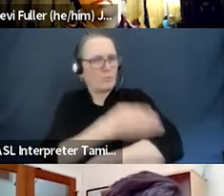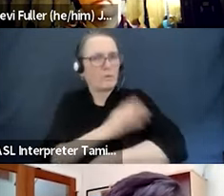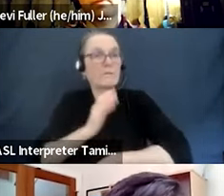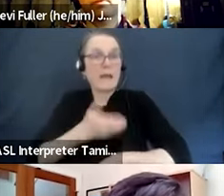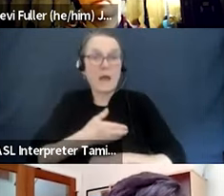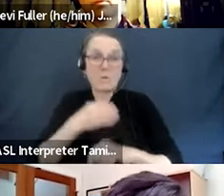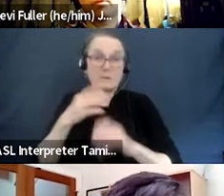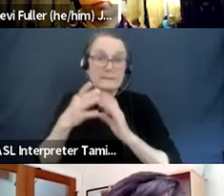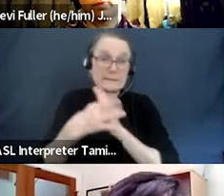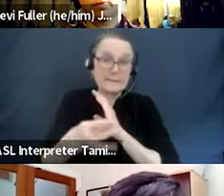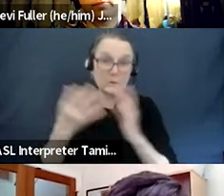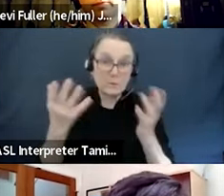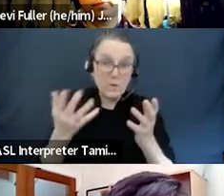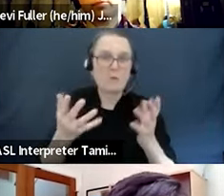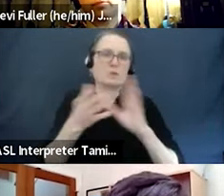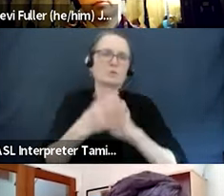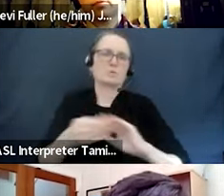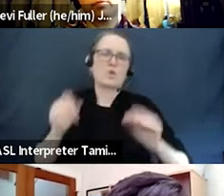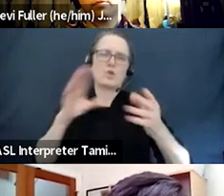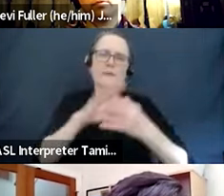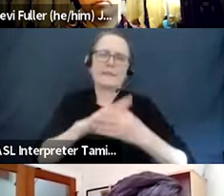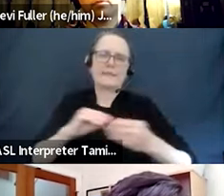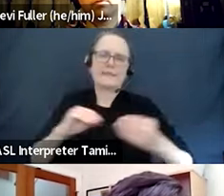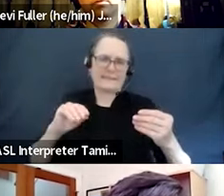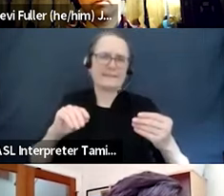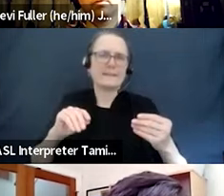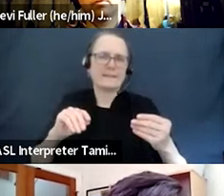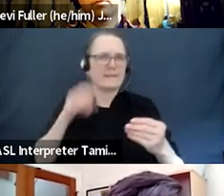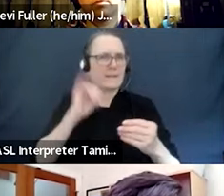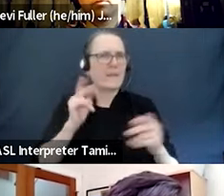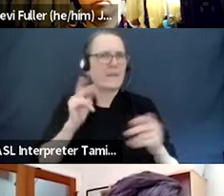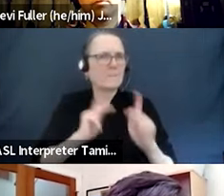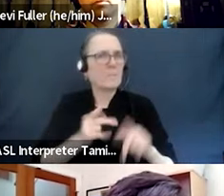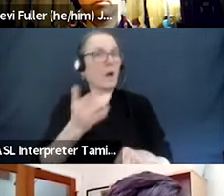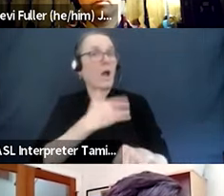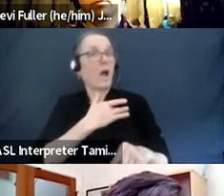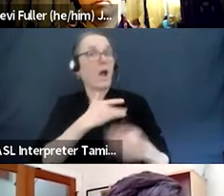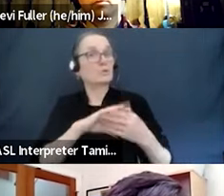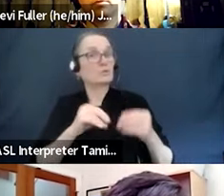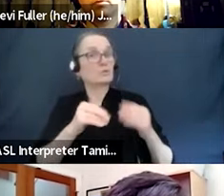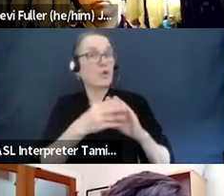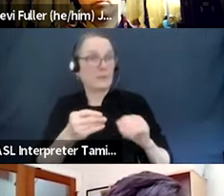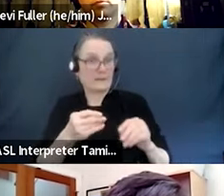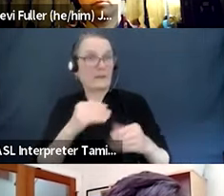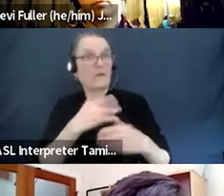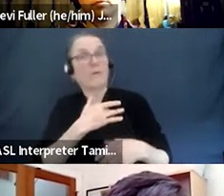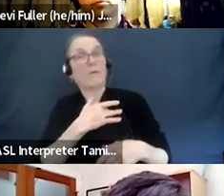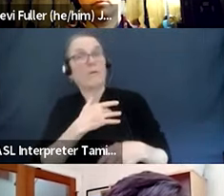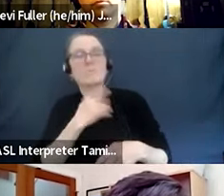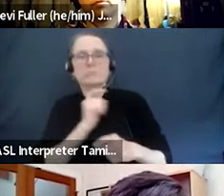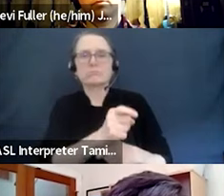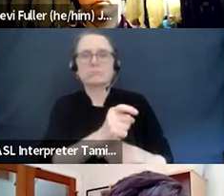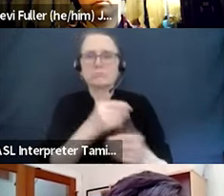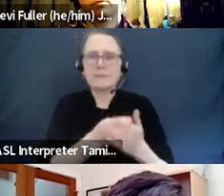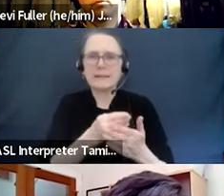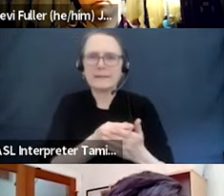it absolutely clear that the work that we do is about social cohesion. It is about